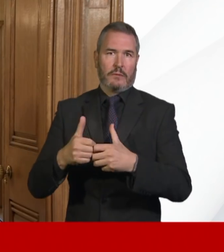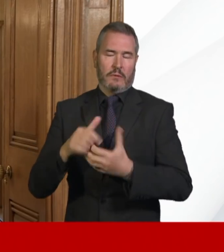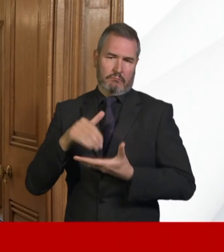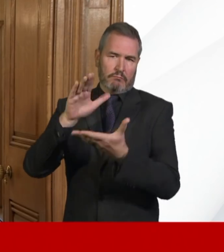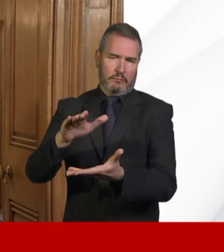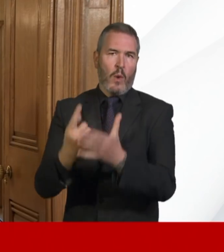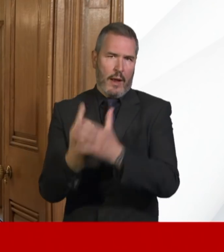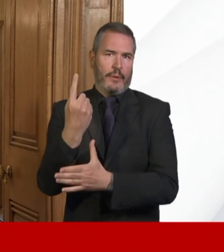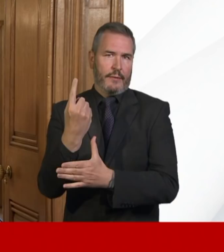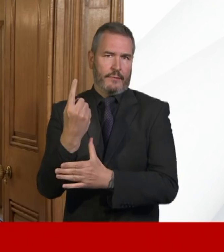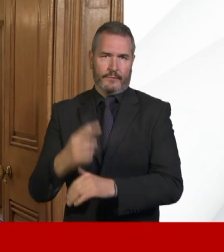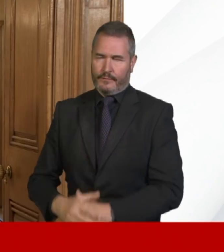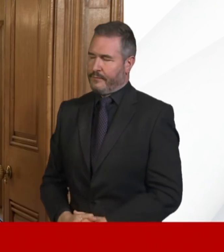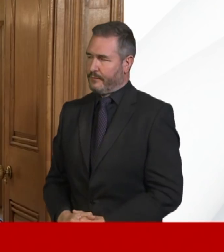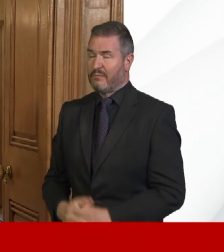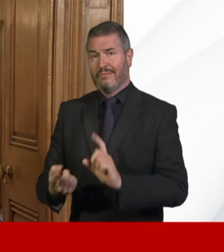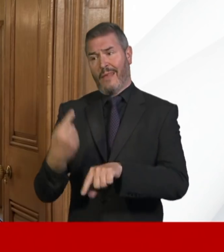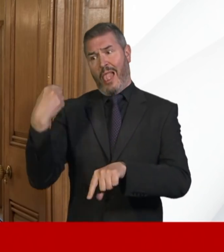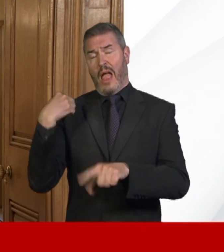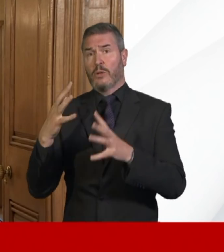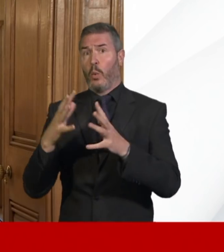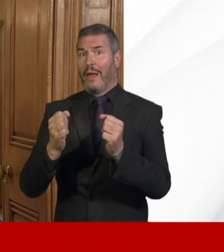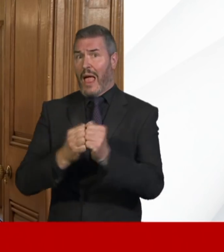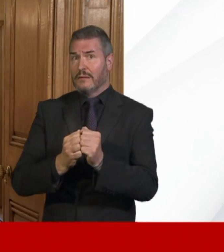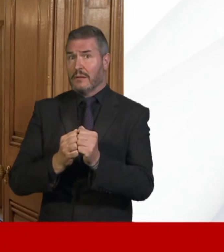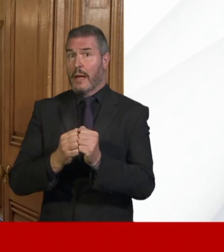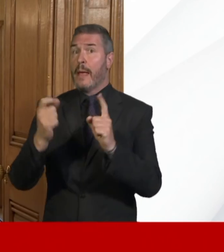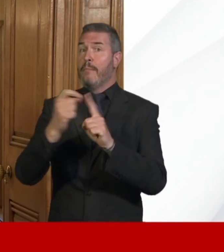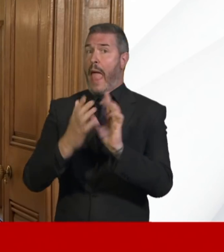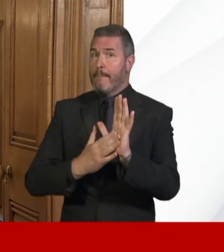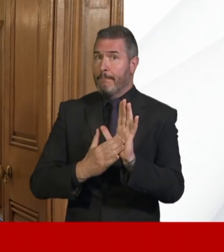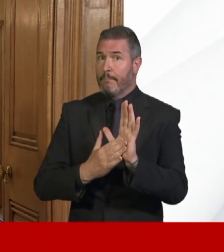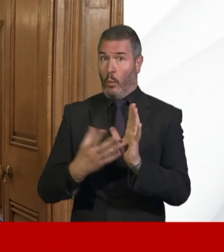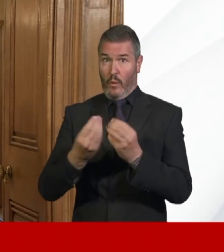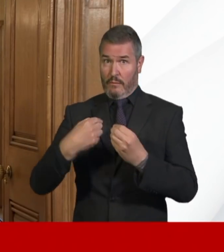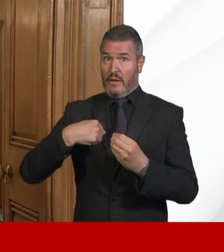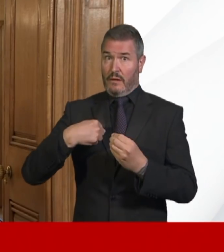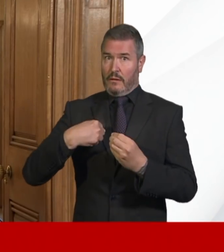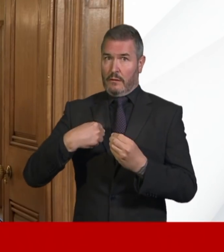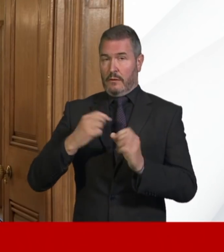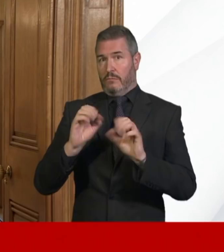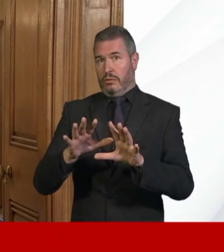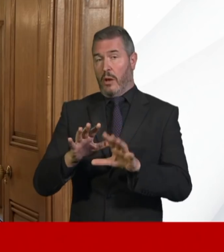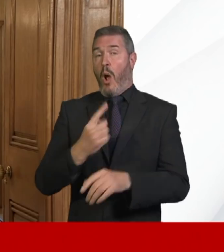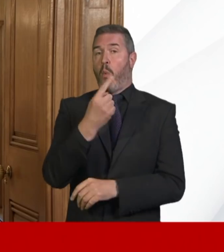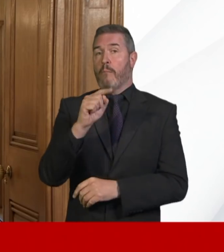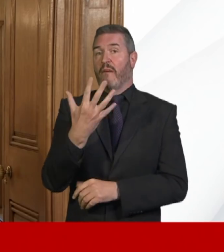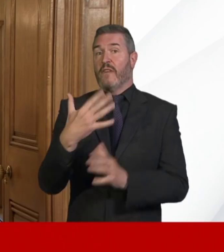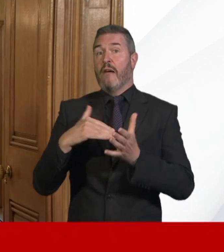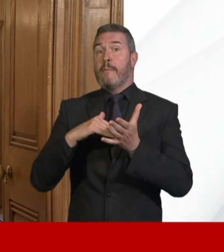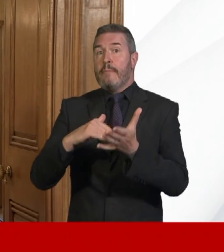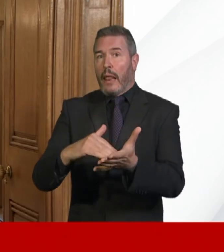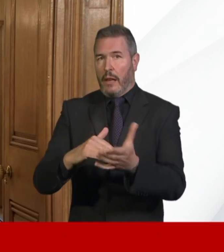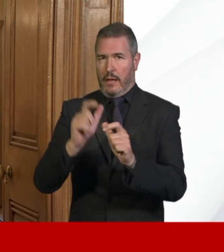Now, last weekend at this press conference, the Prime Minister and I explained why 1.5 million